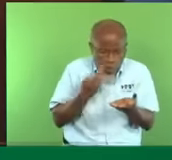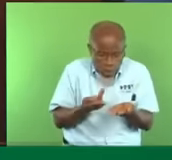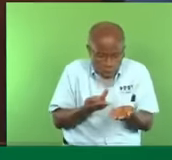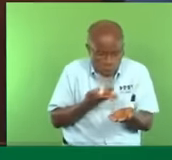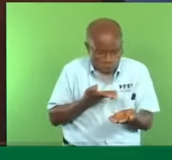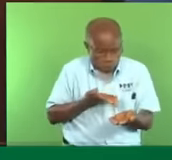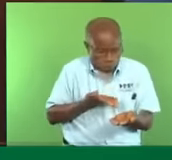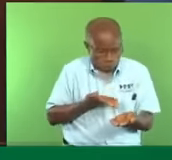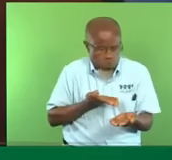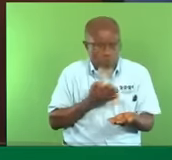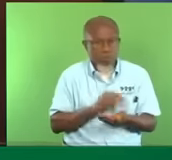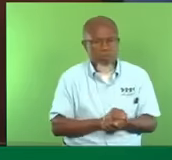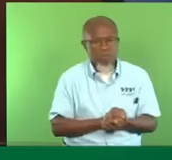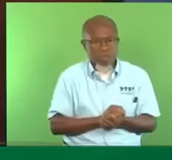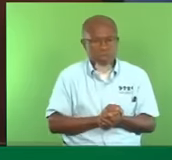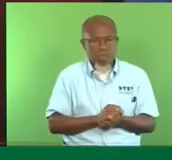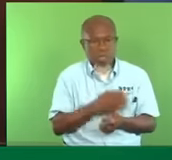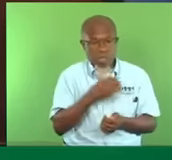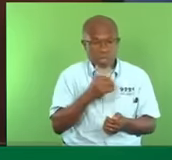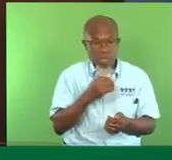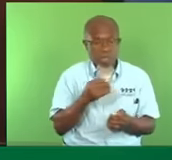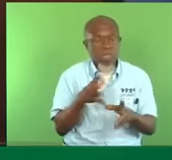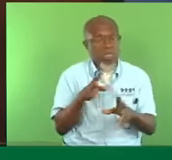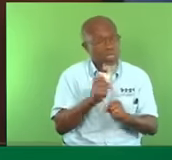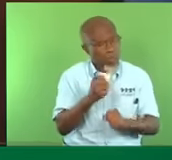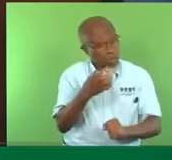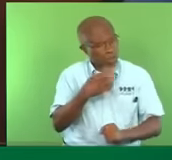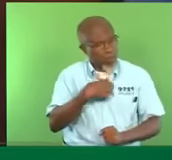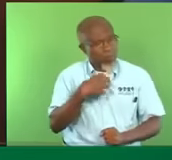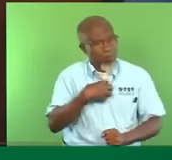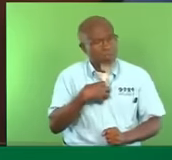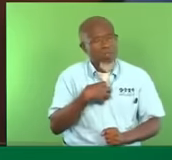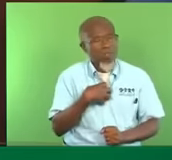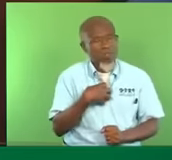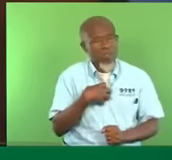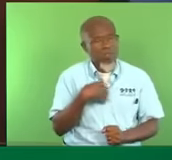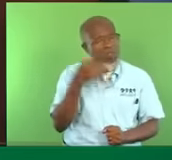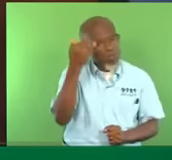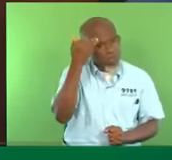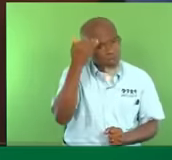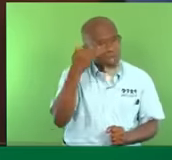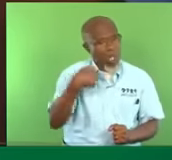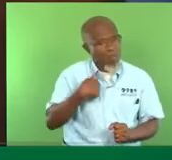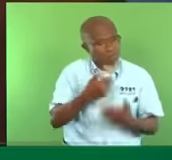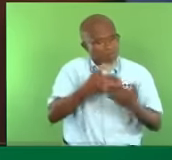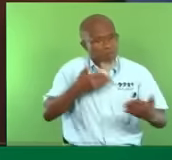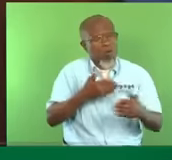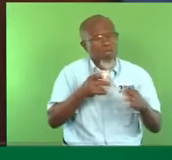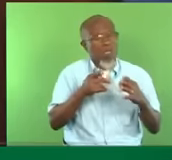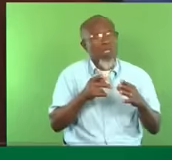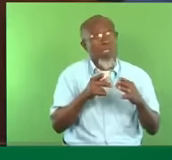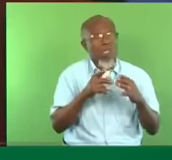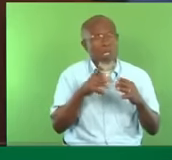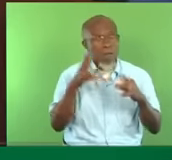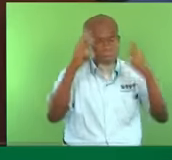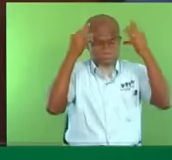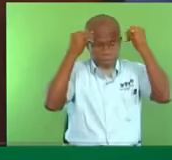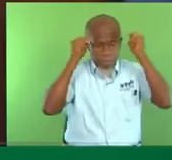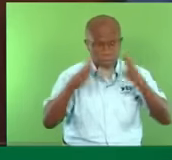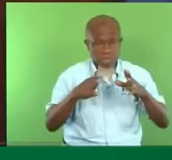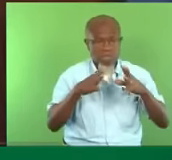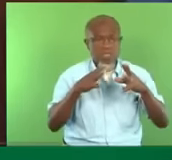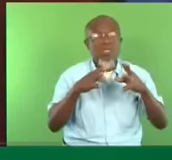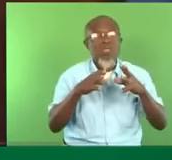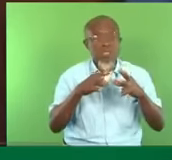And on that note, I have received complaints, many people know I'm a former housing minister, that they were making, before the local